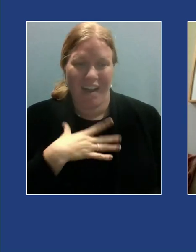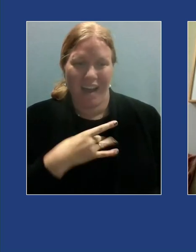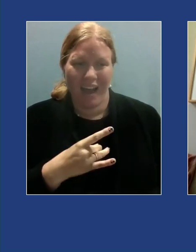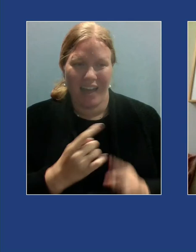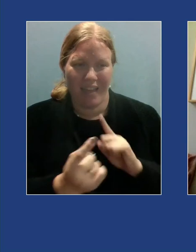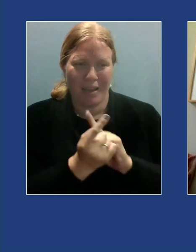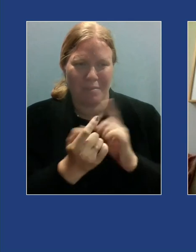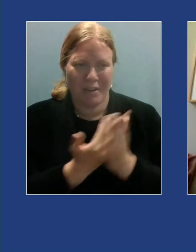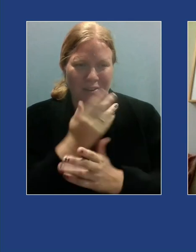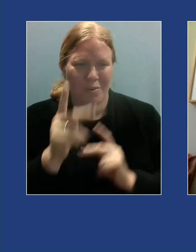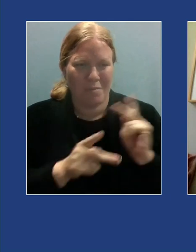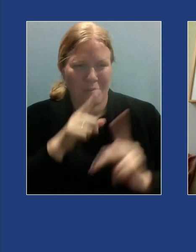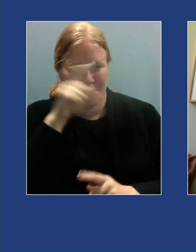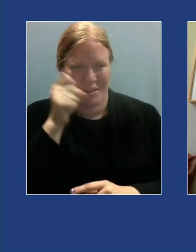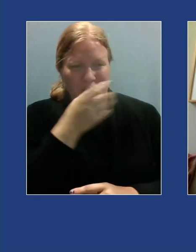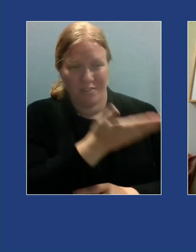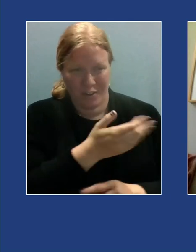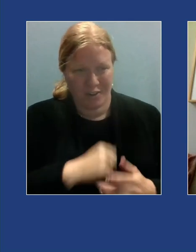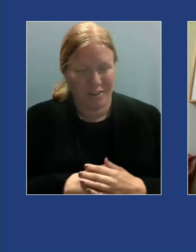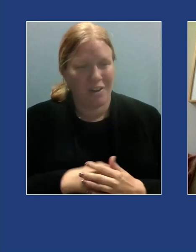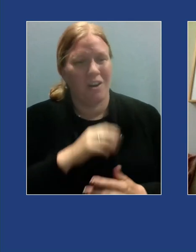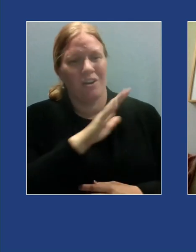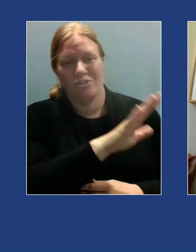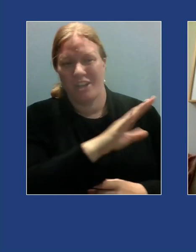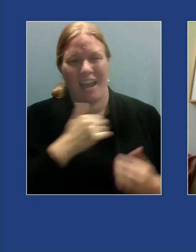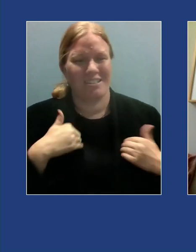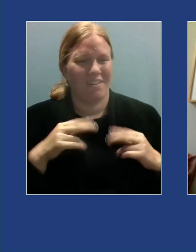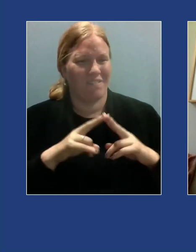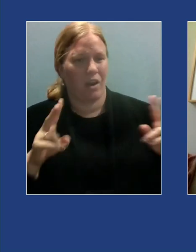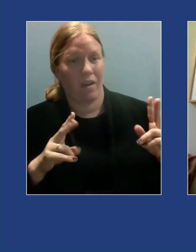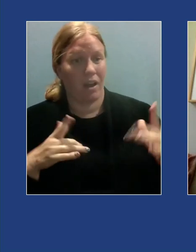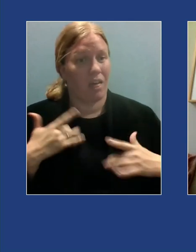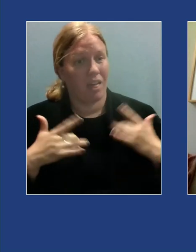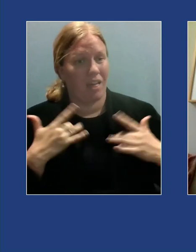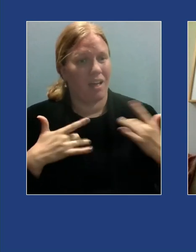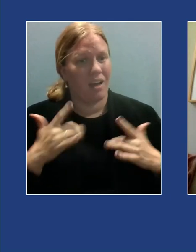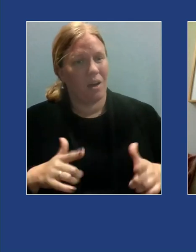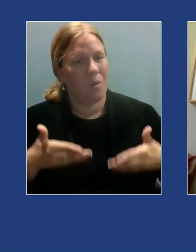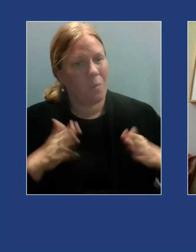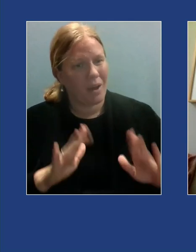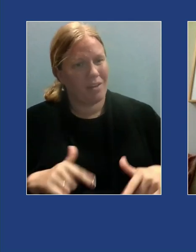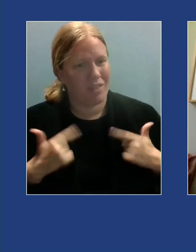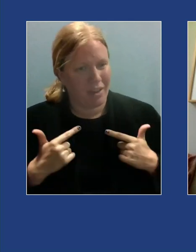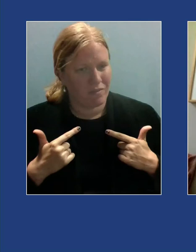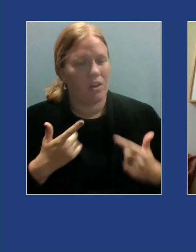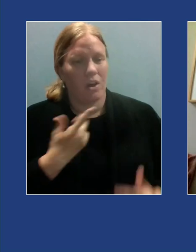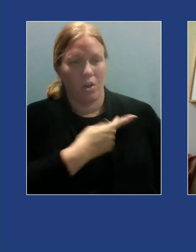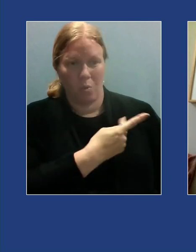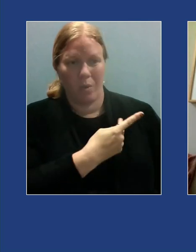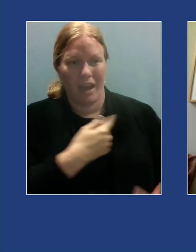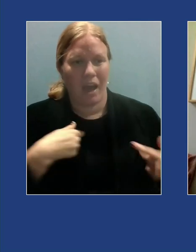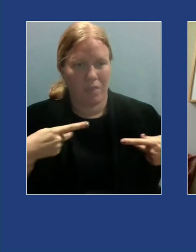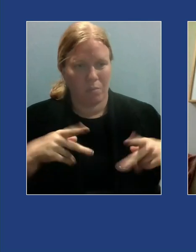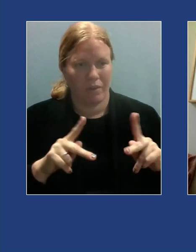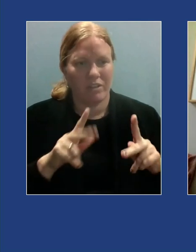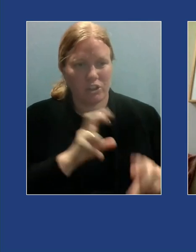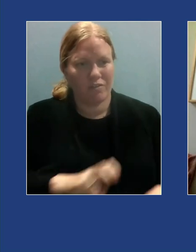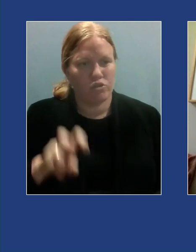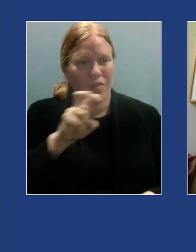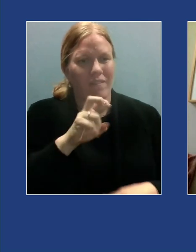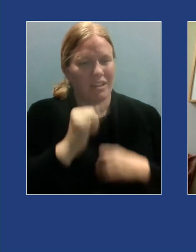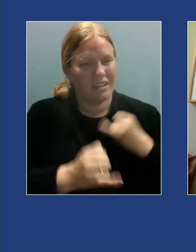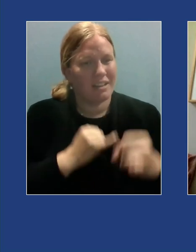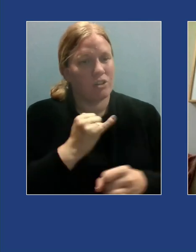she is and her spontaneous approach to living life in our 20s we had the privilege of traveling internationally together a few times